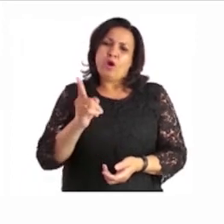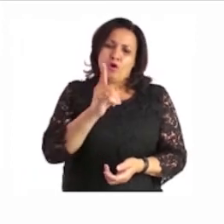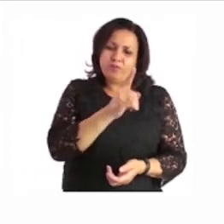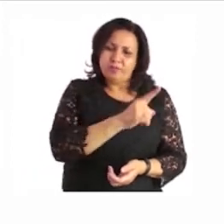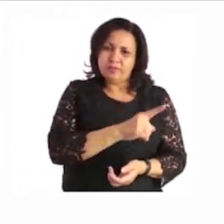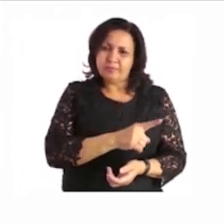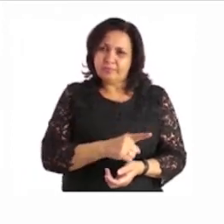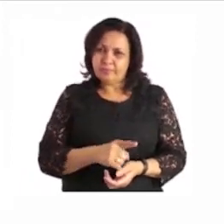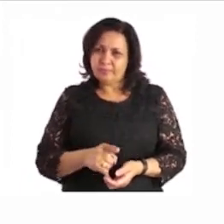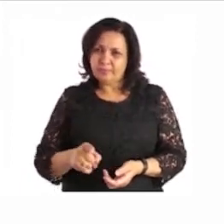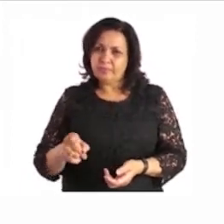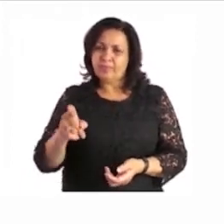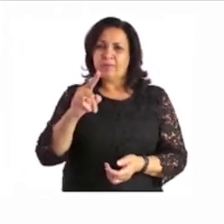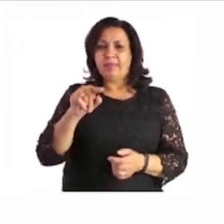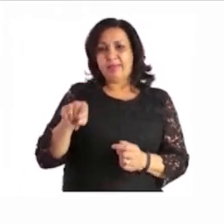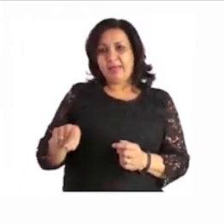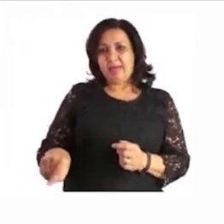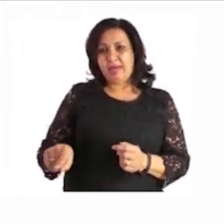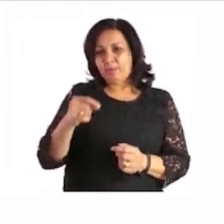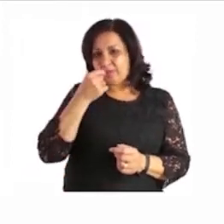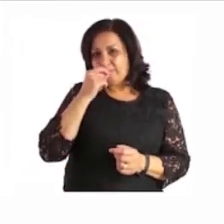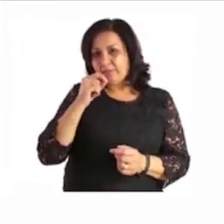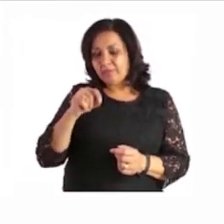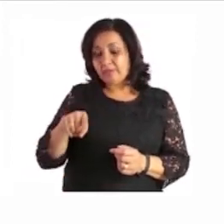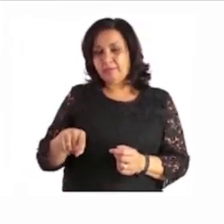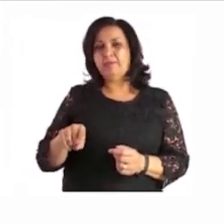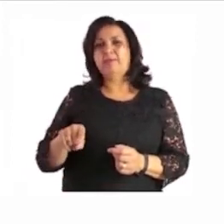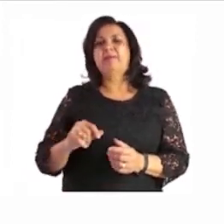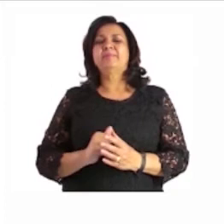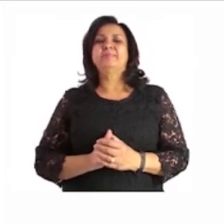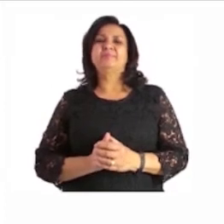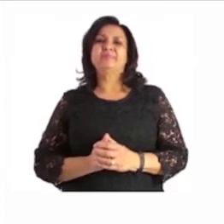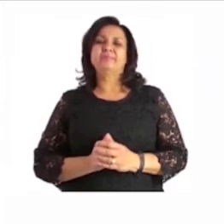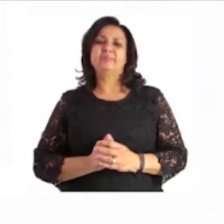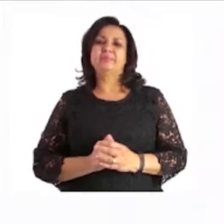open space. That's the way the little pencil indicates you have to draw.